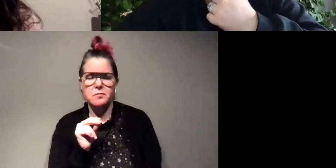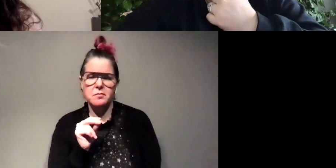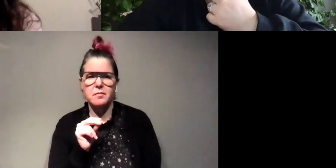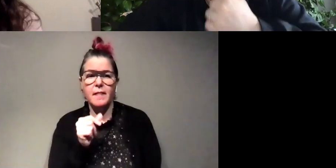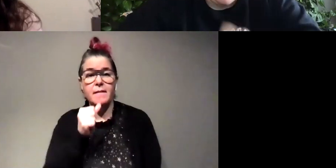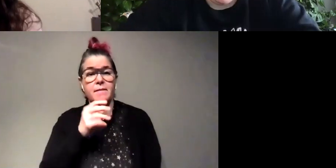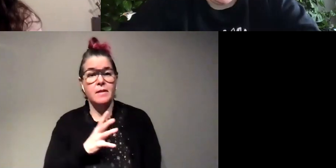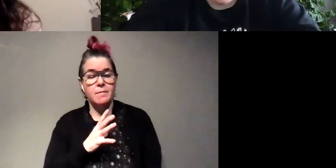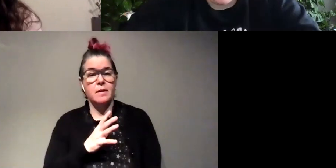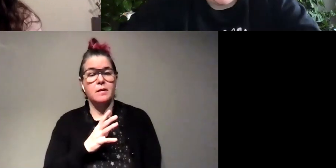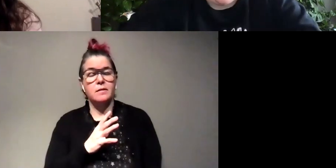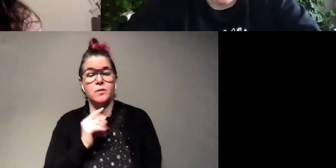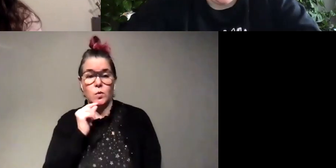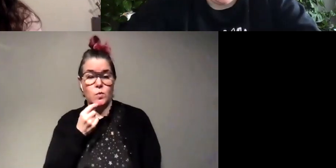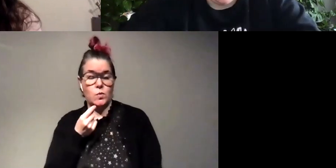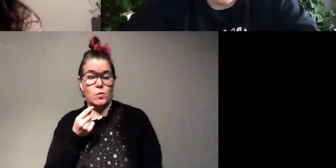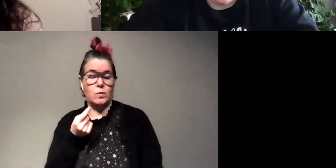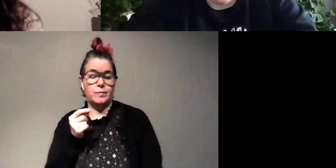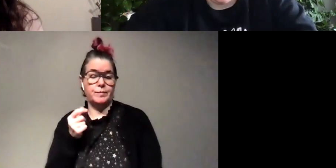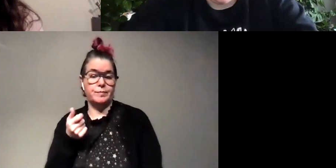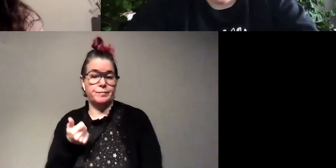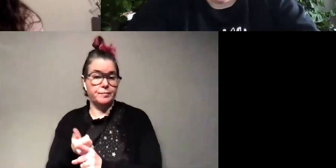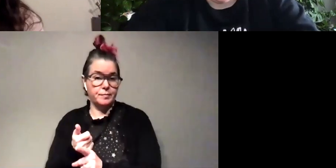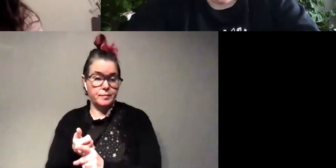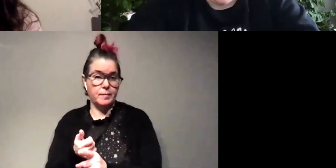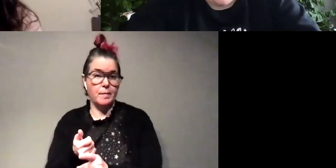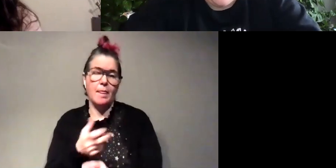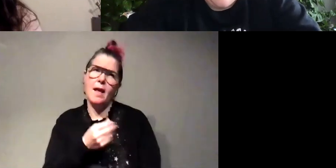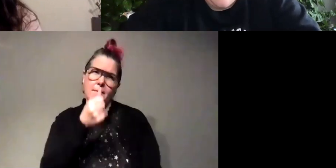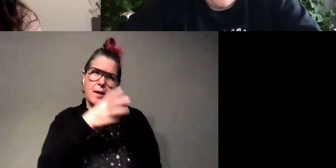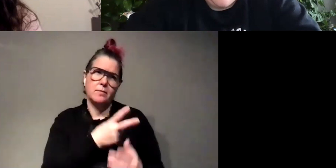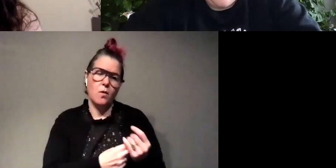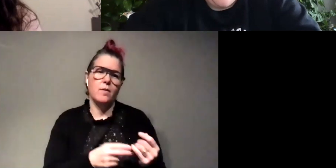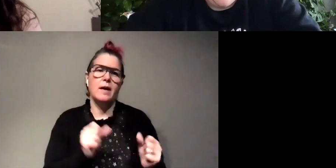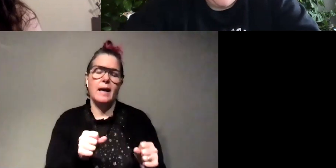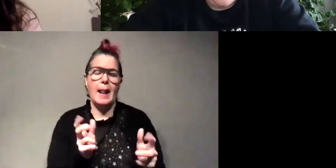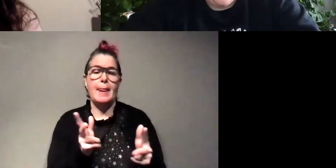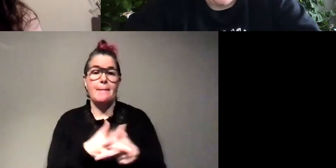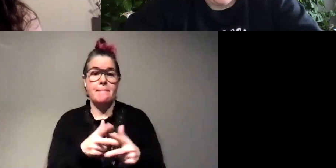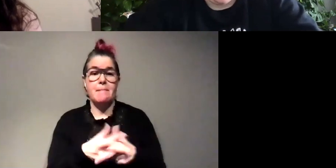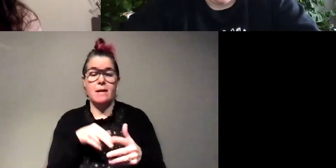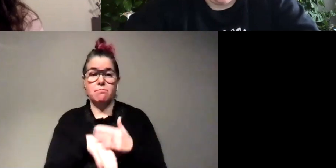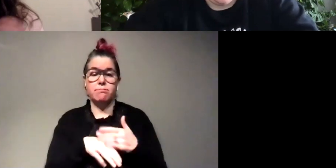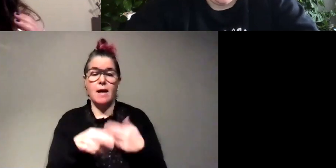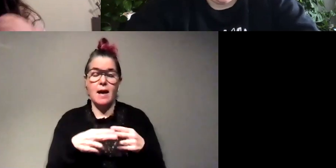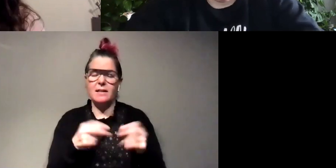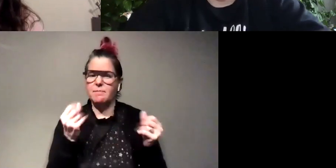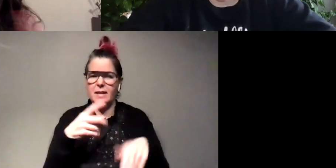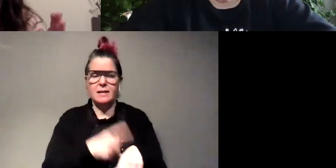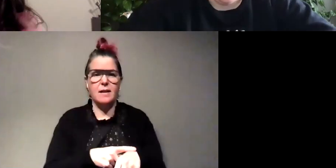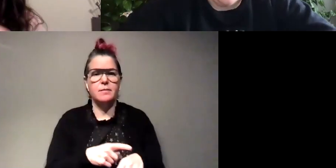something cool about the females is they well and the males too but they can mate multiple times and so they'll have like